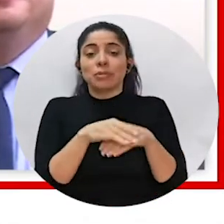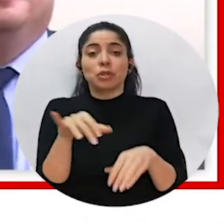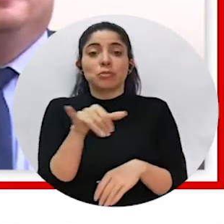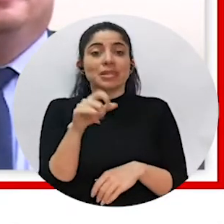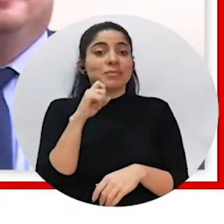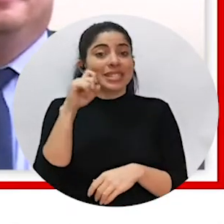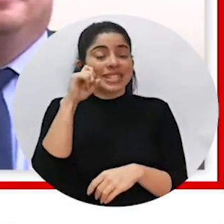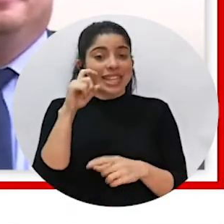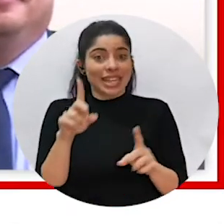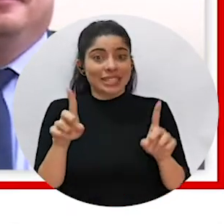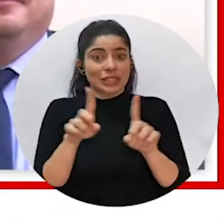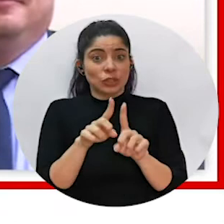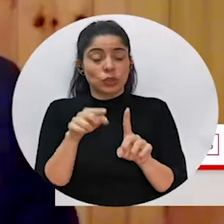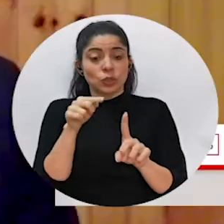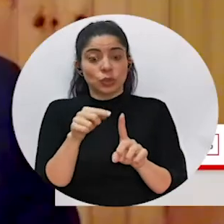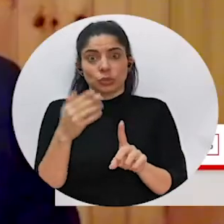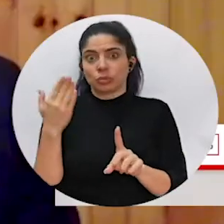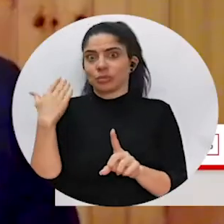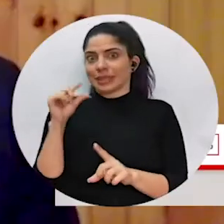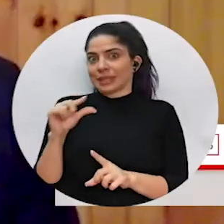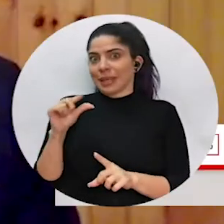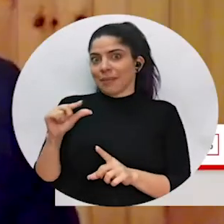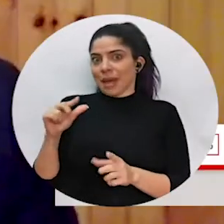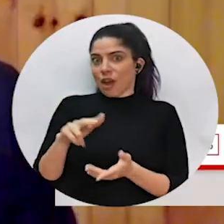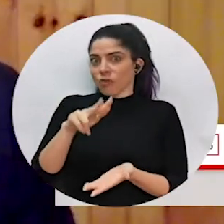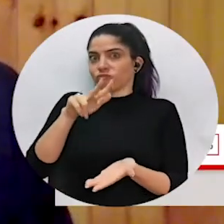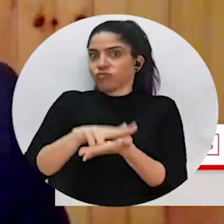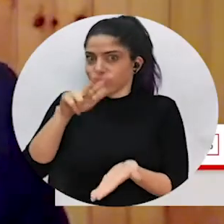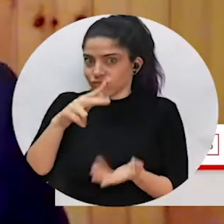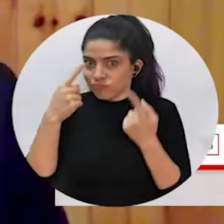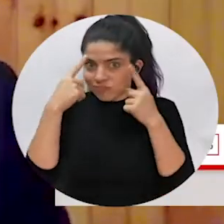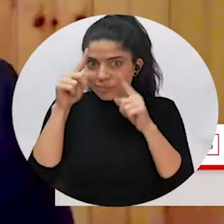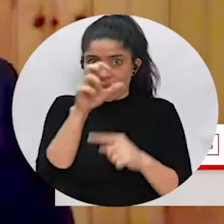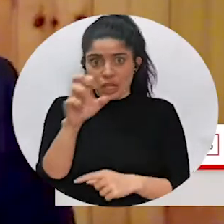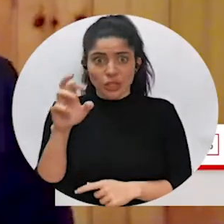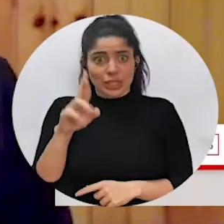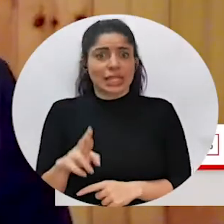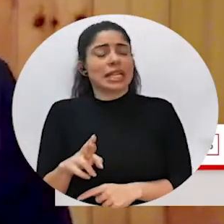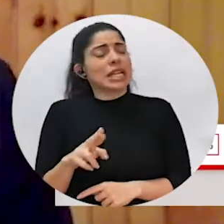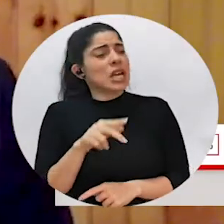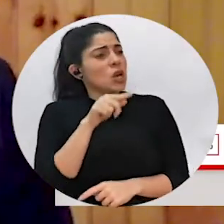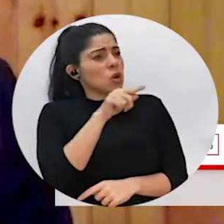same-sex marriage. Just went into effect a few weeks ago in Costa Rica.